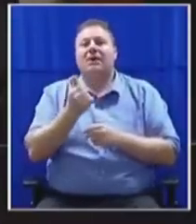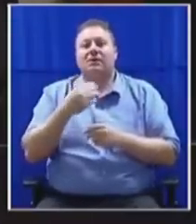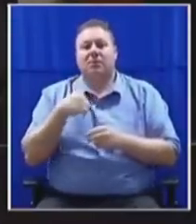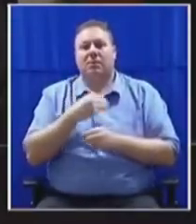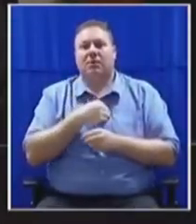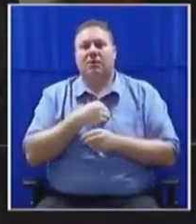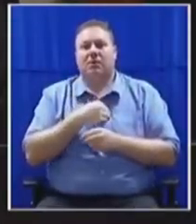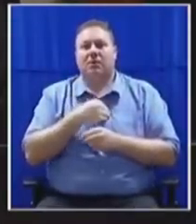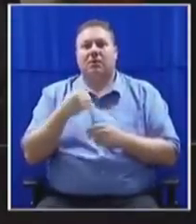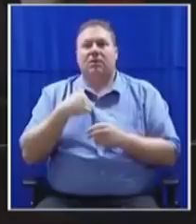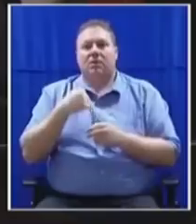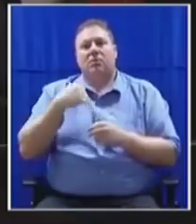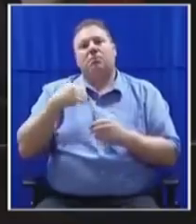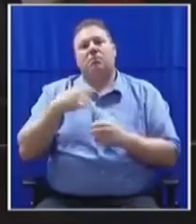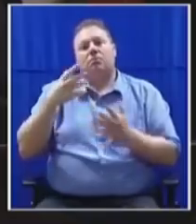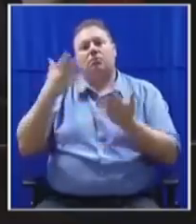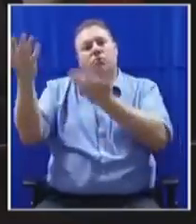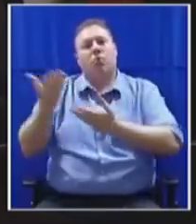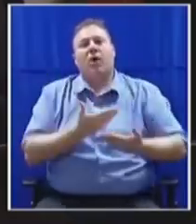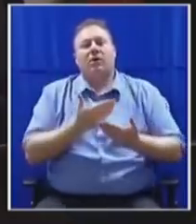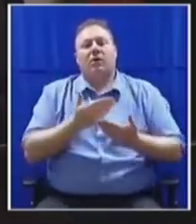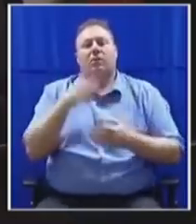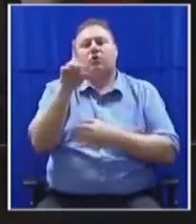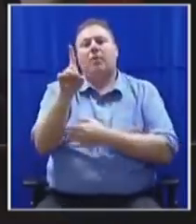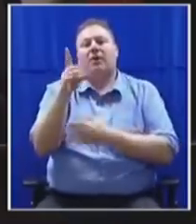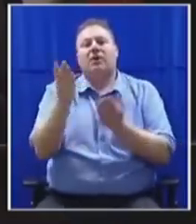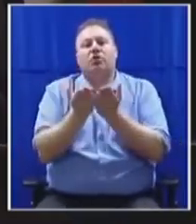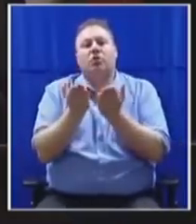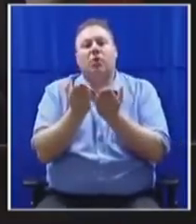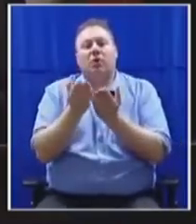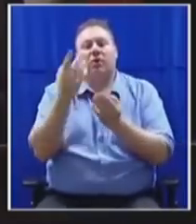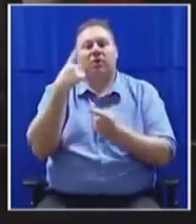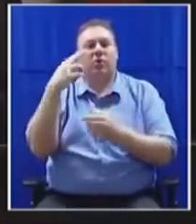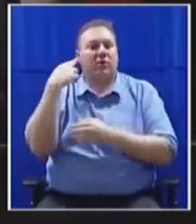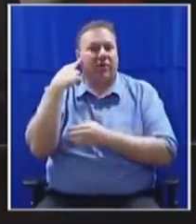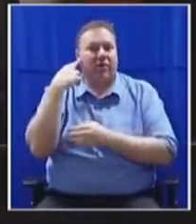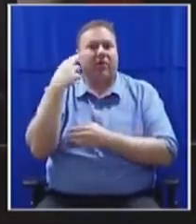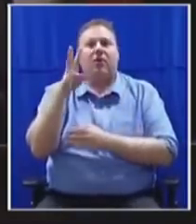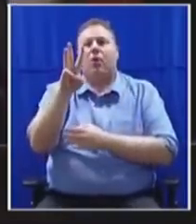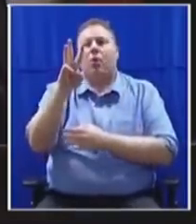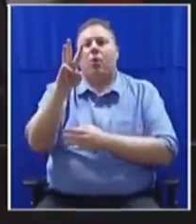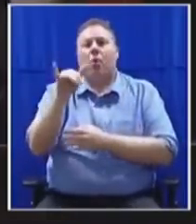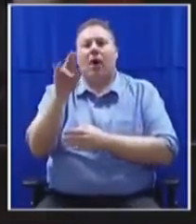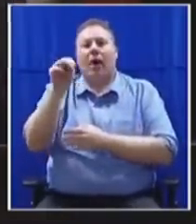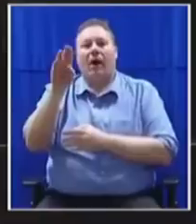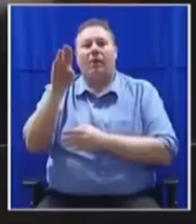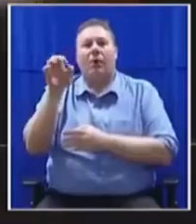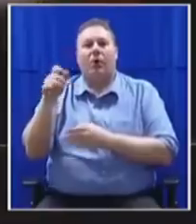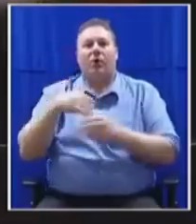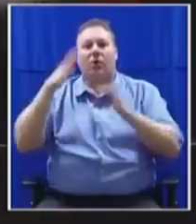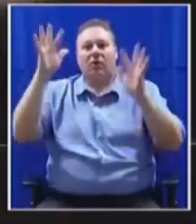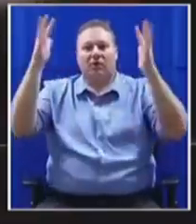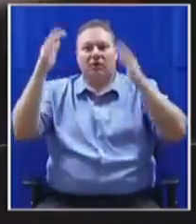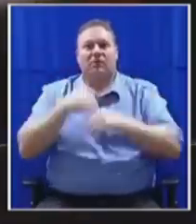Dominican School for the Deaf Children from Wirtibom in Winebeck who are there in the gallery. Welcome.